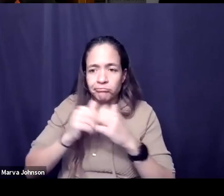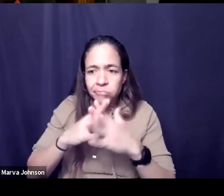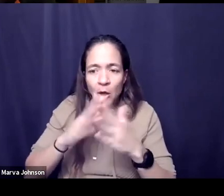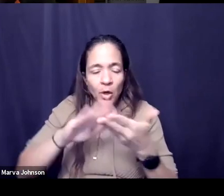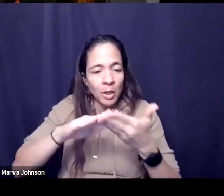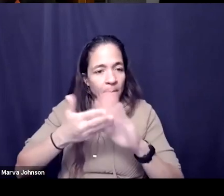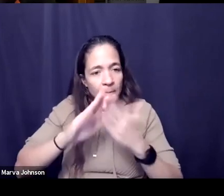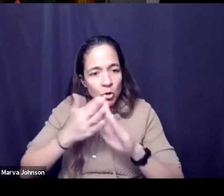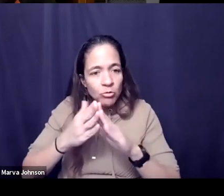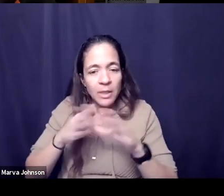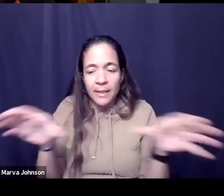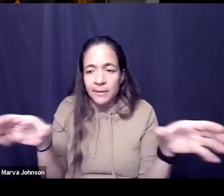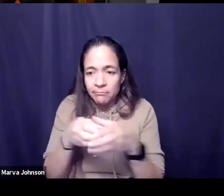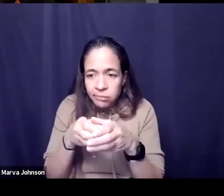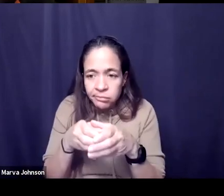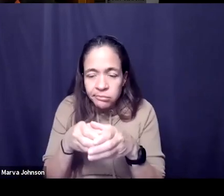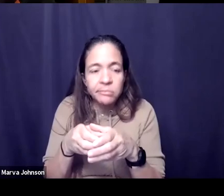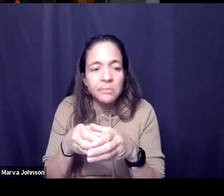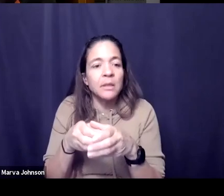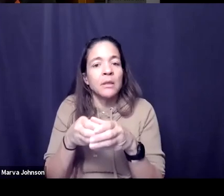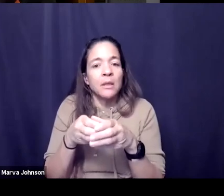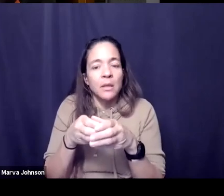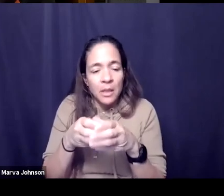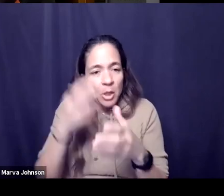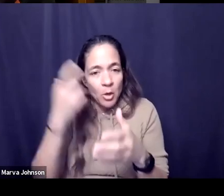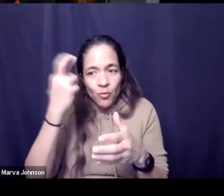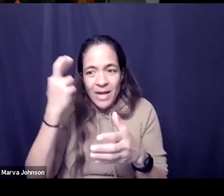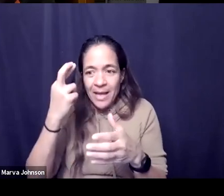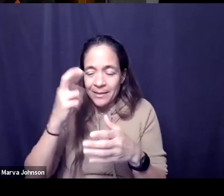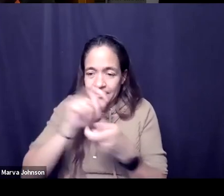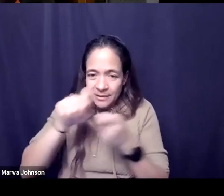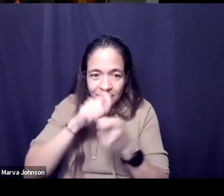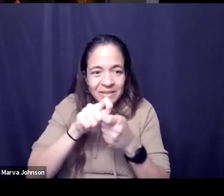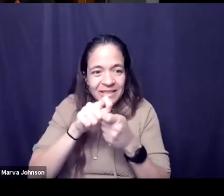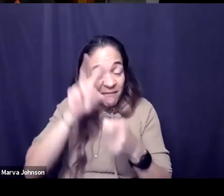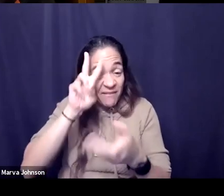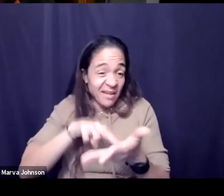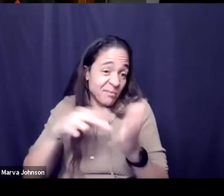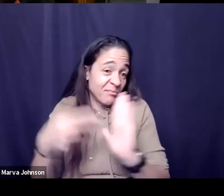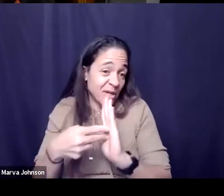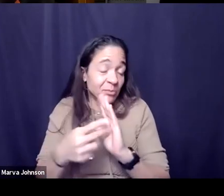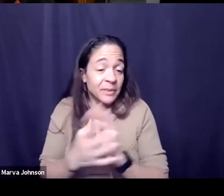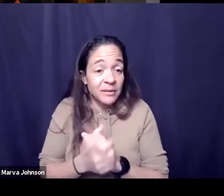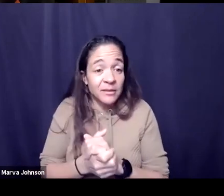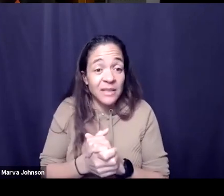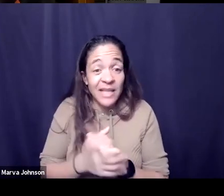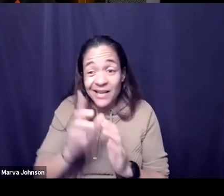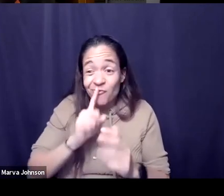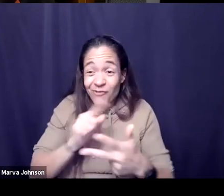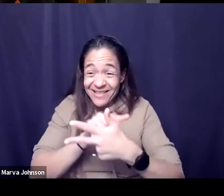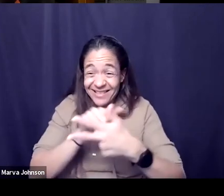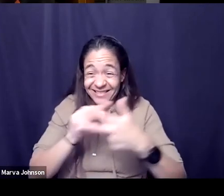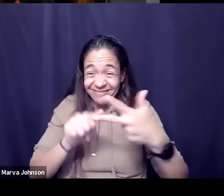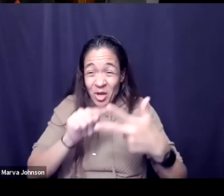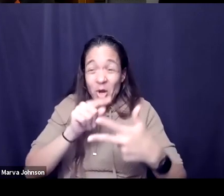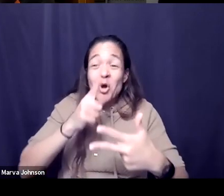that are coming together to realize a certain purpose i think it believes it starts with just who why and what